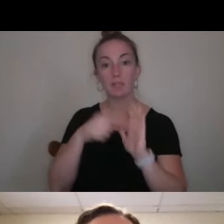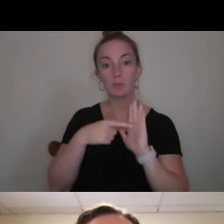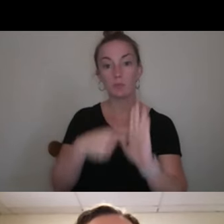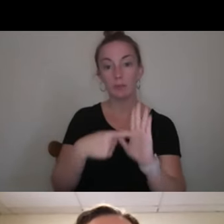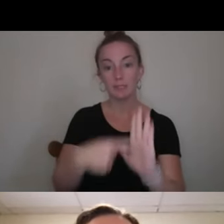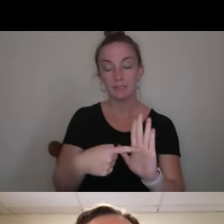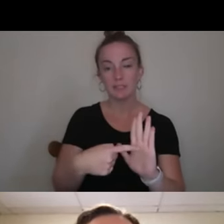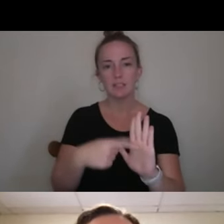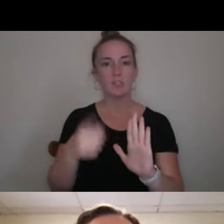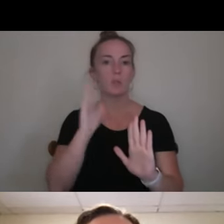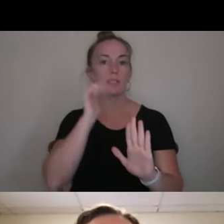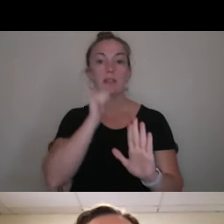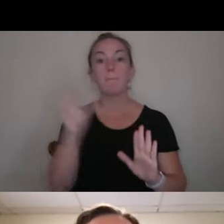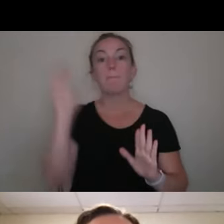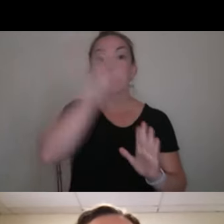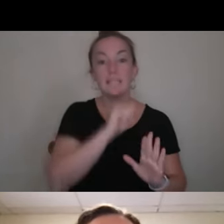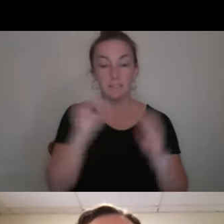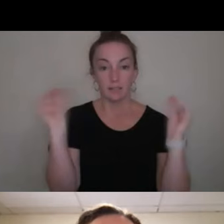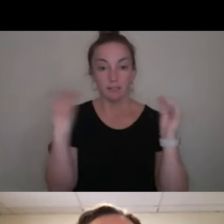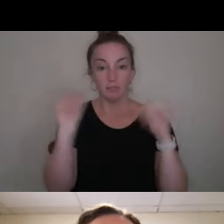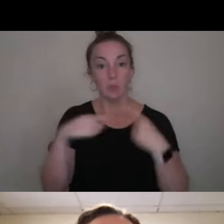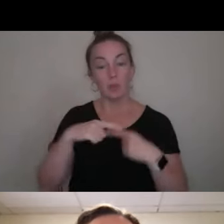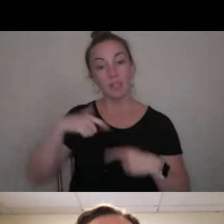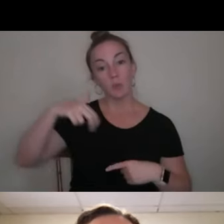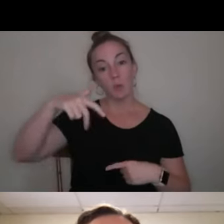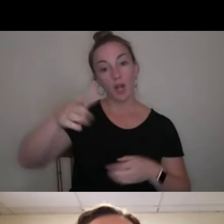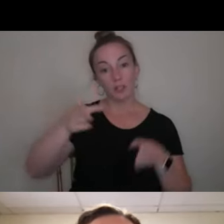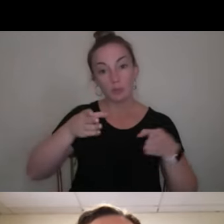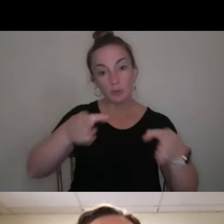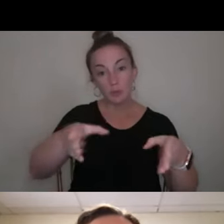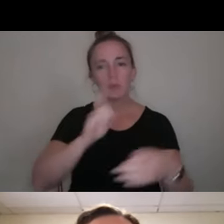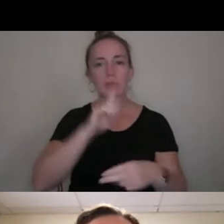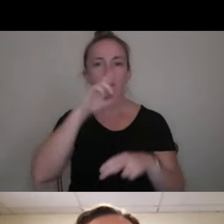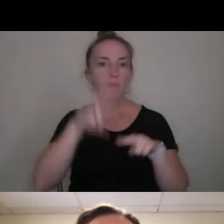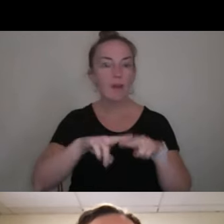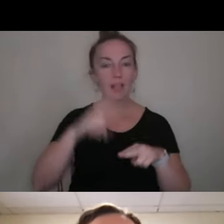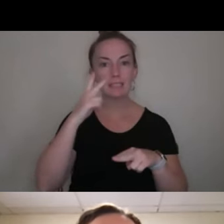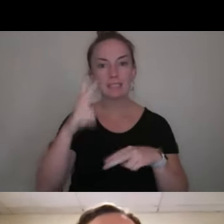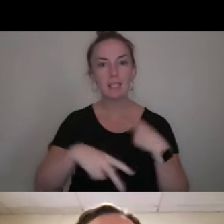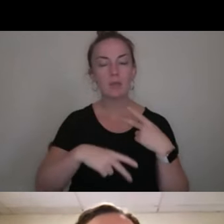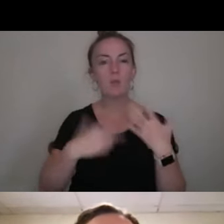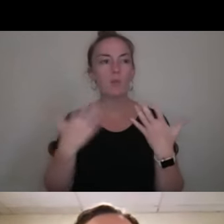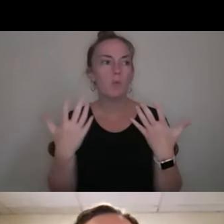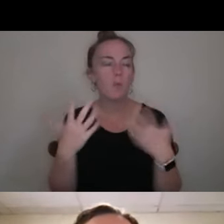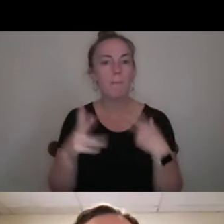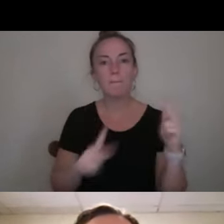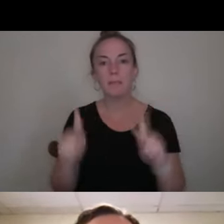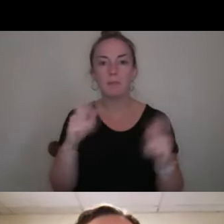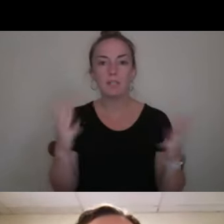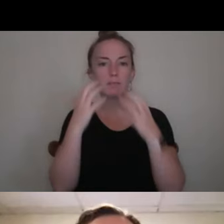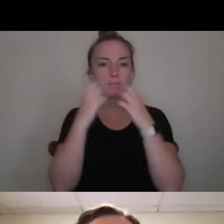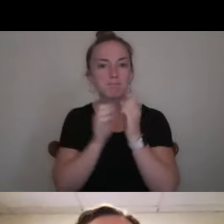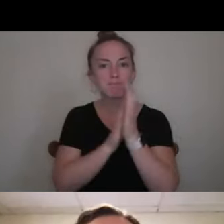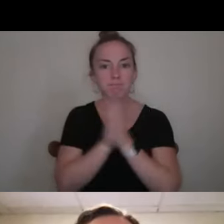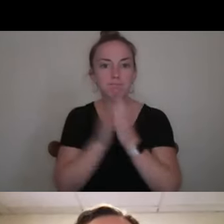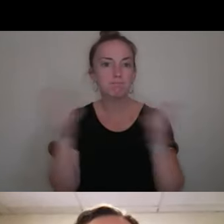you're not going to miss anybody as you walk down the street. And it's just really fun to see what people are passionate about here, what